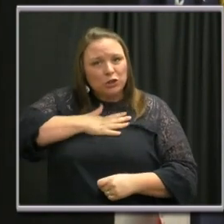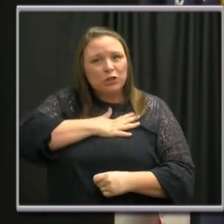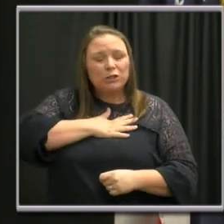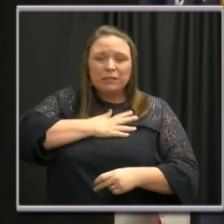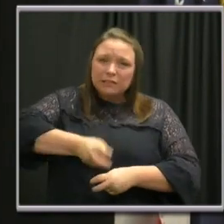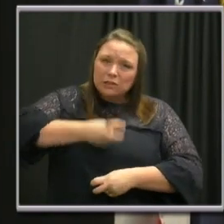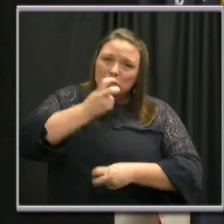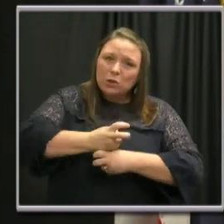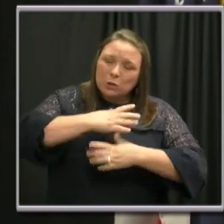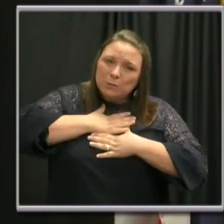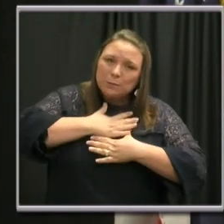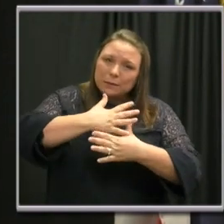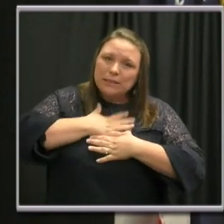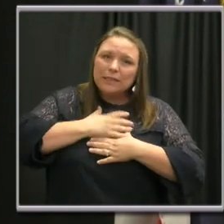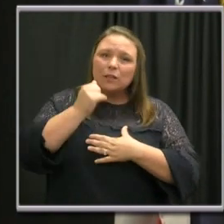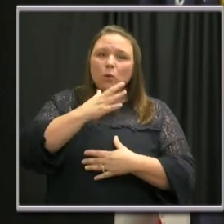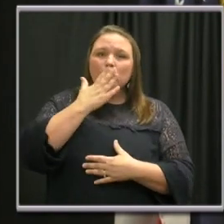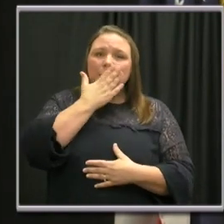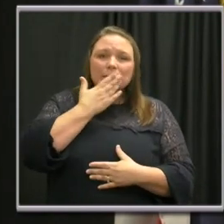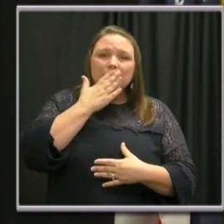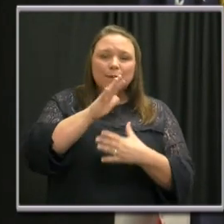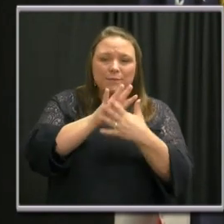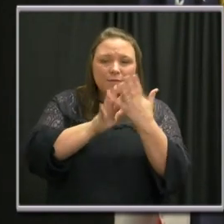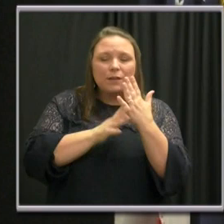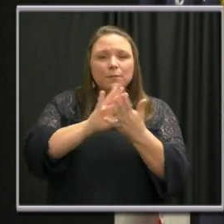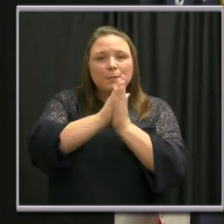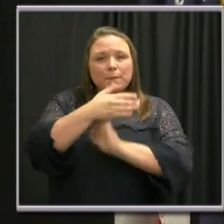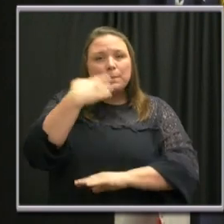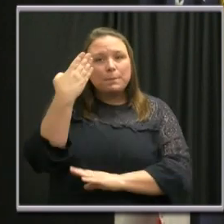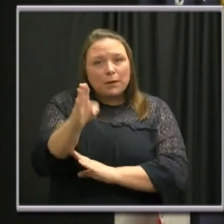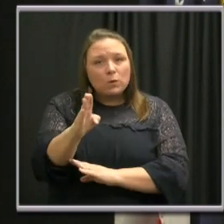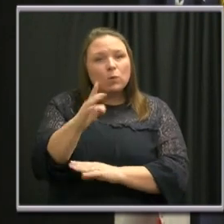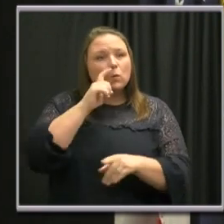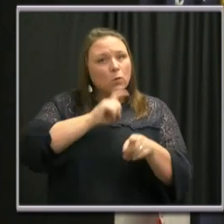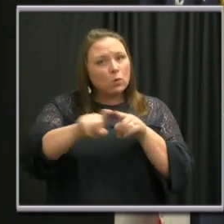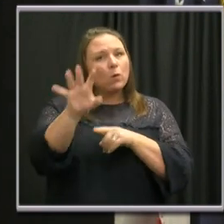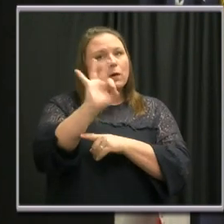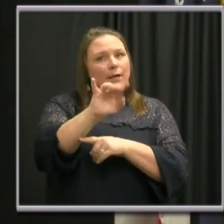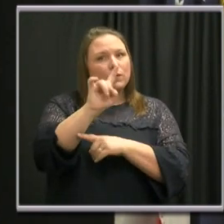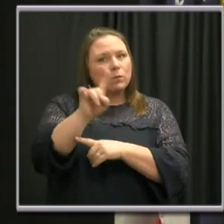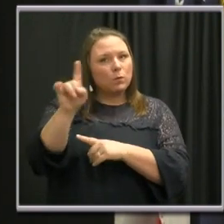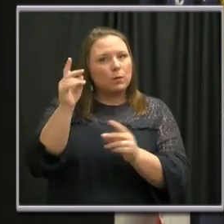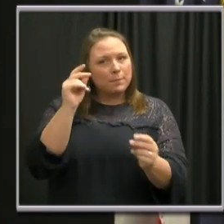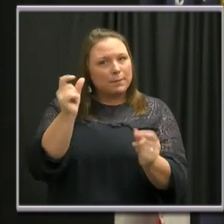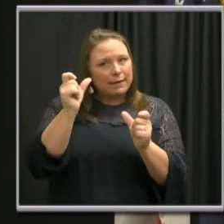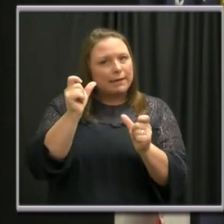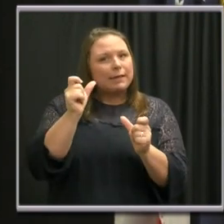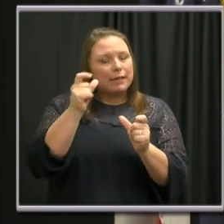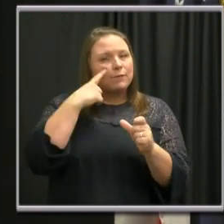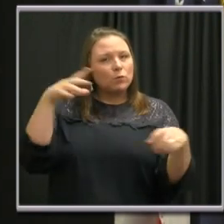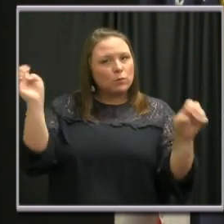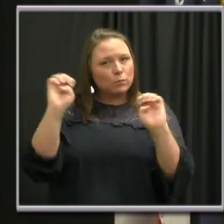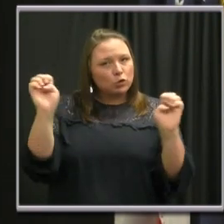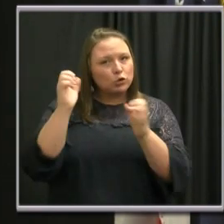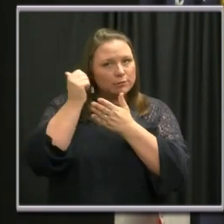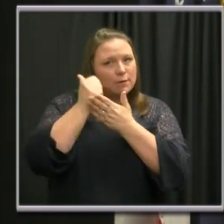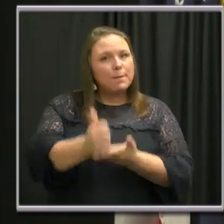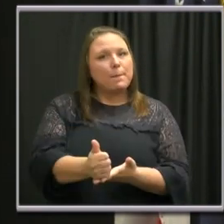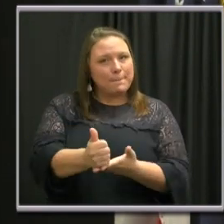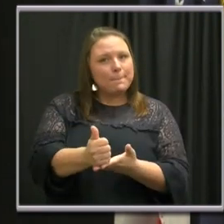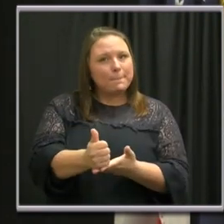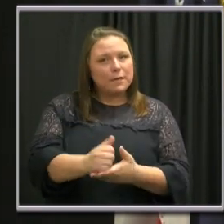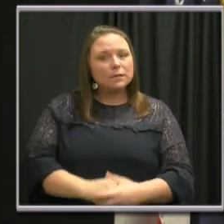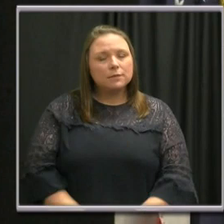difficulty breathing, or your lips or fingers start to turn blue, you need to call 911 and get emergency attention